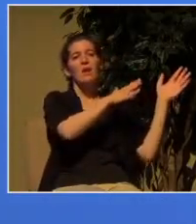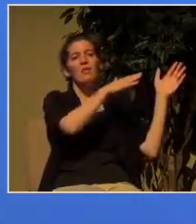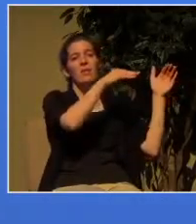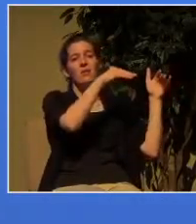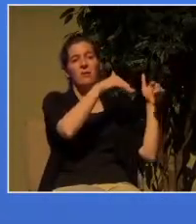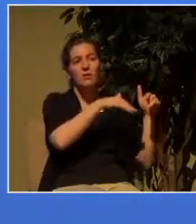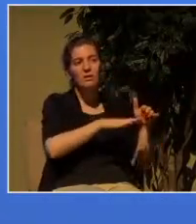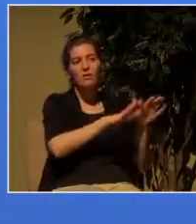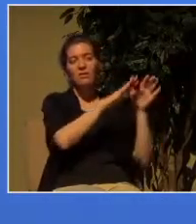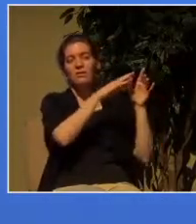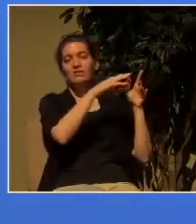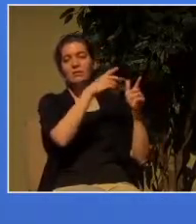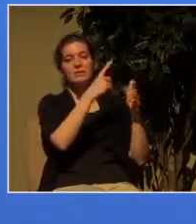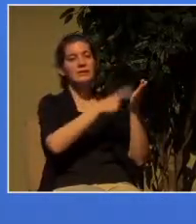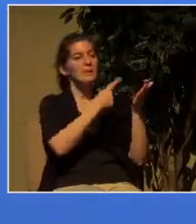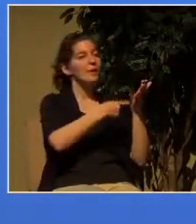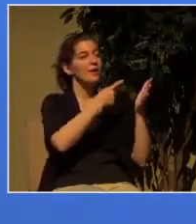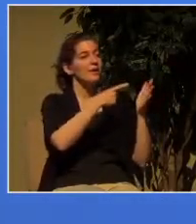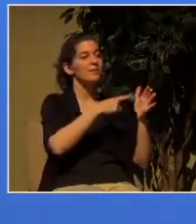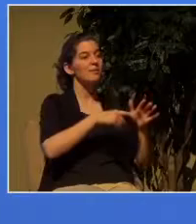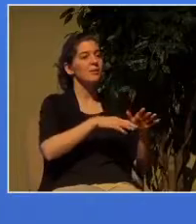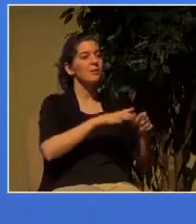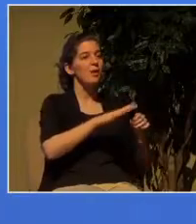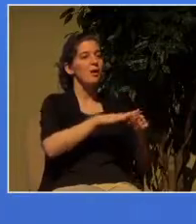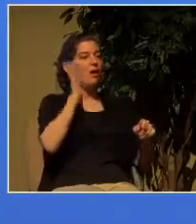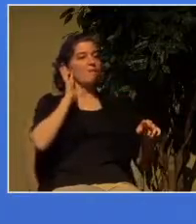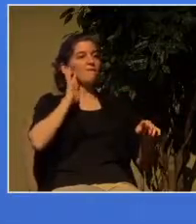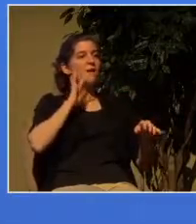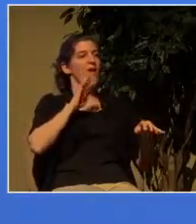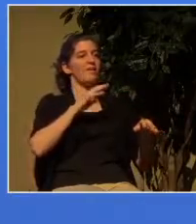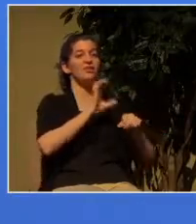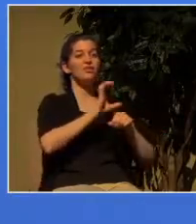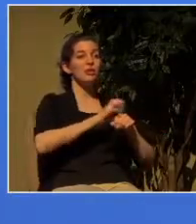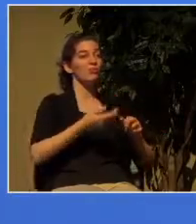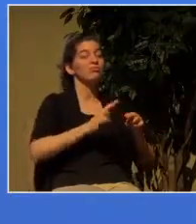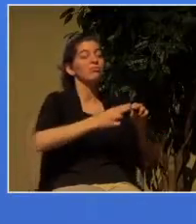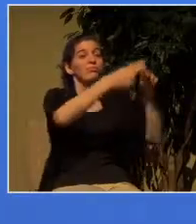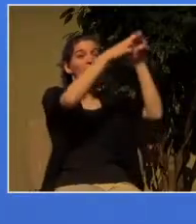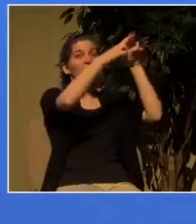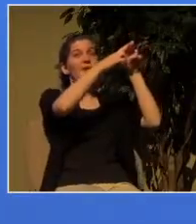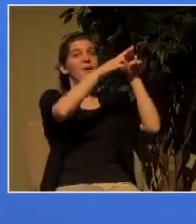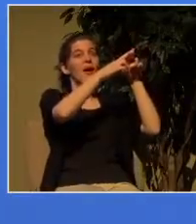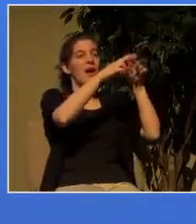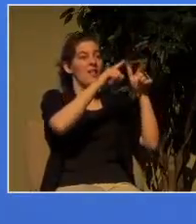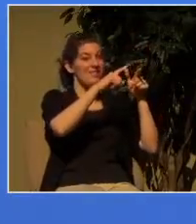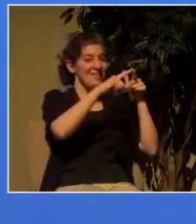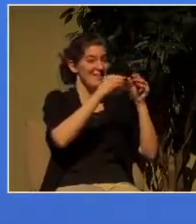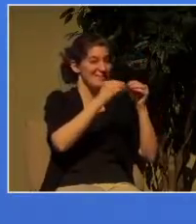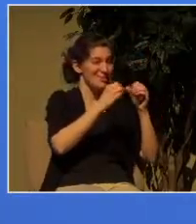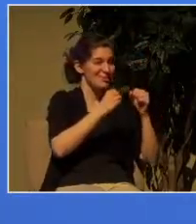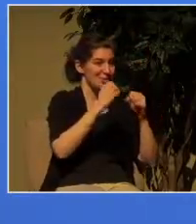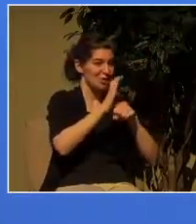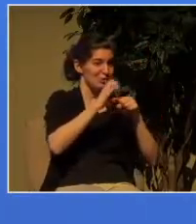flourishes and then when Christians become too high profile or too threatening